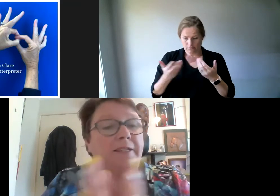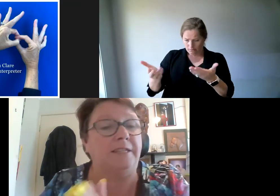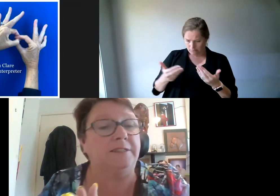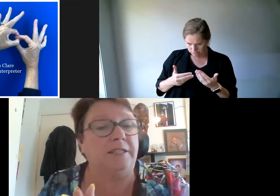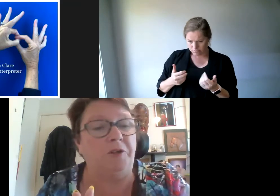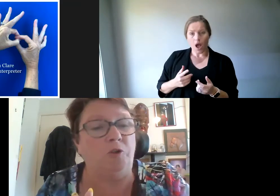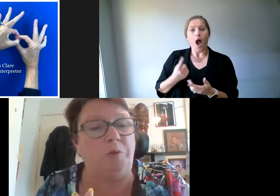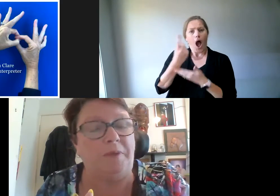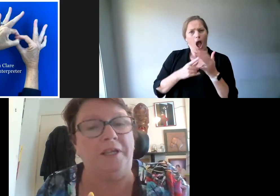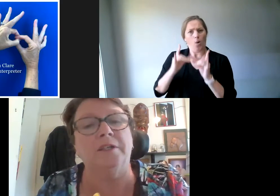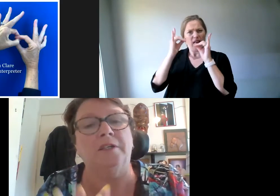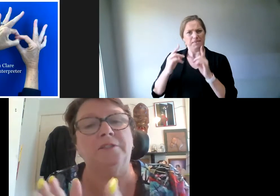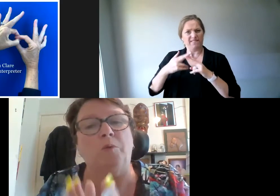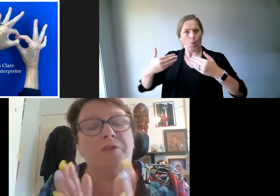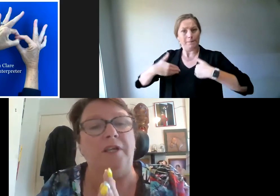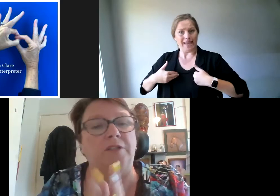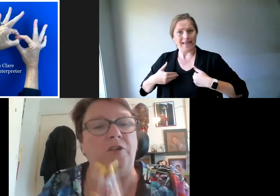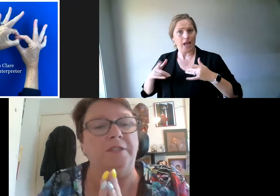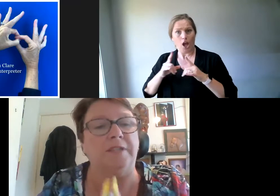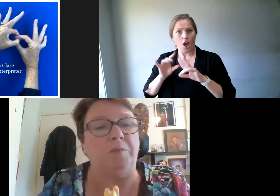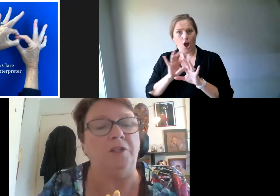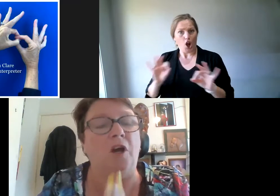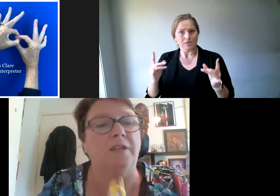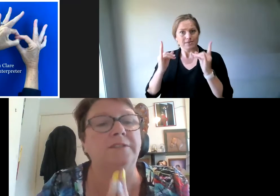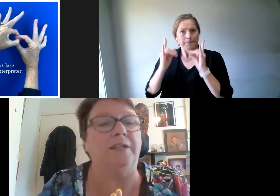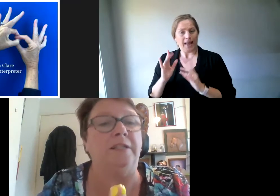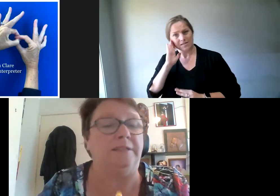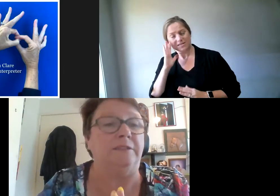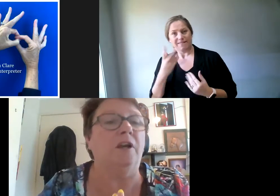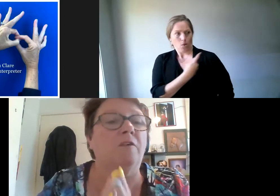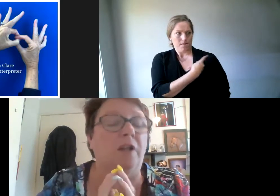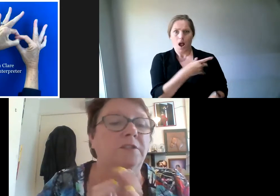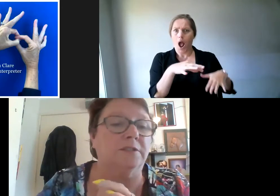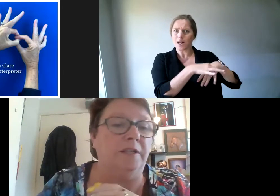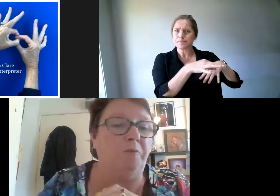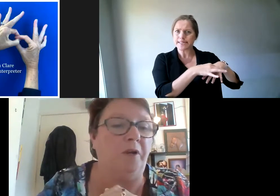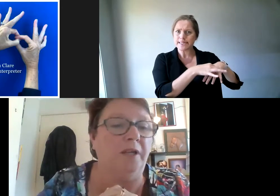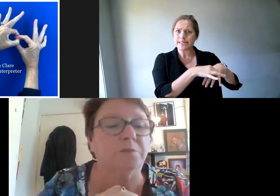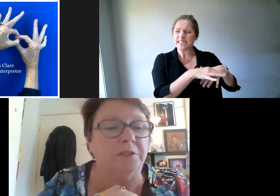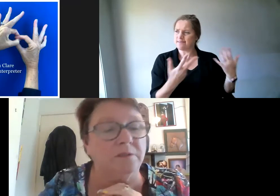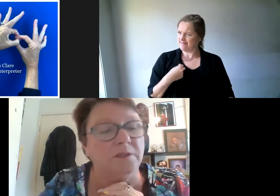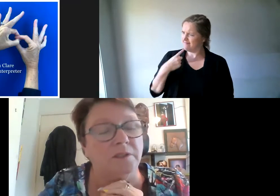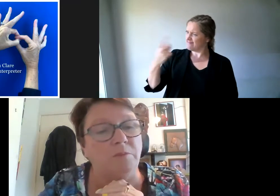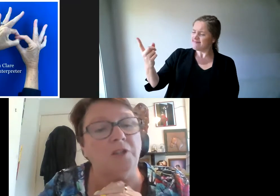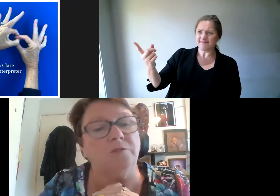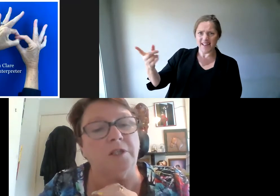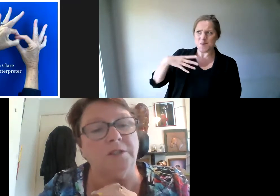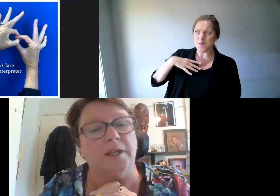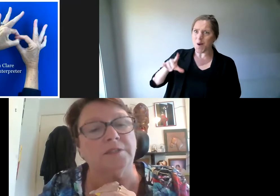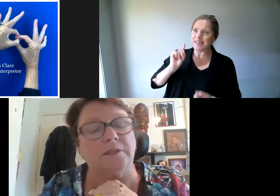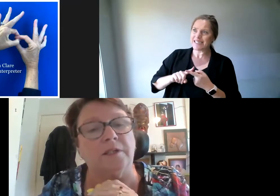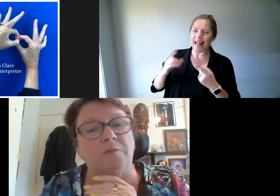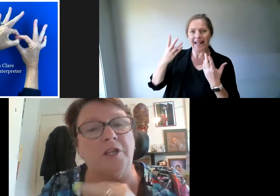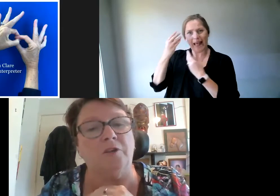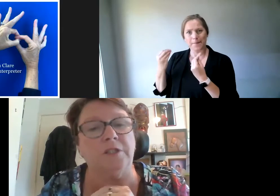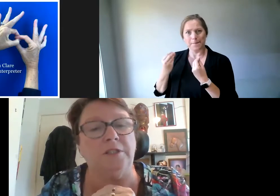and Alex had to sleep in a normal bed. So, when the NDIS came in, I said, listen, I would like to sleep with my husband. Mind you, I did